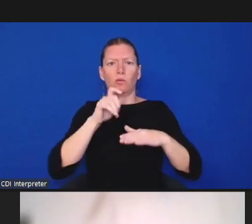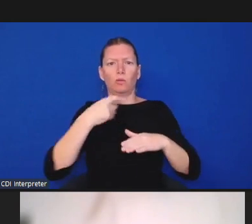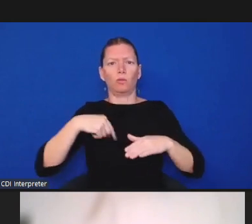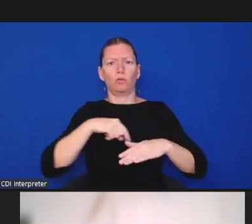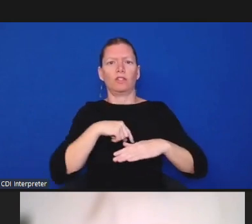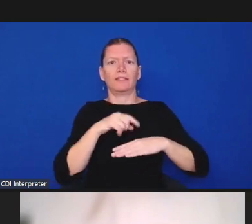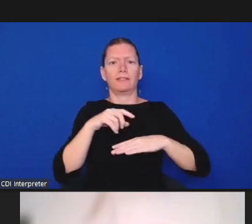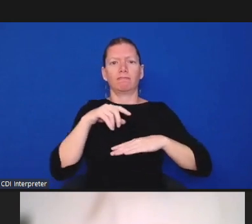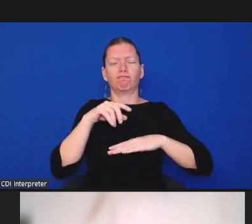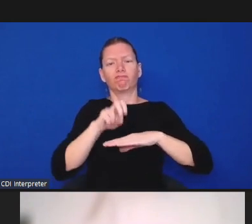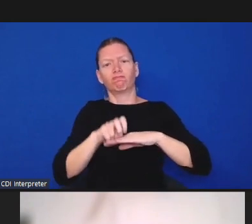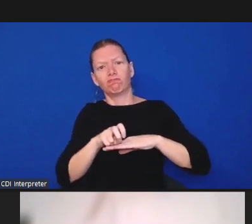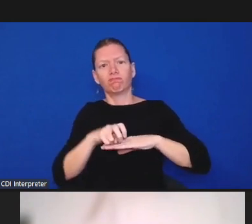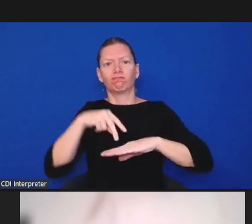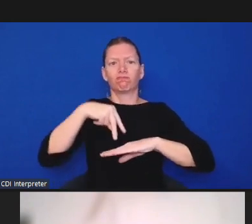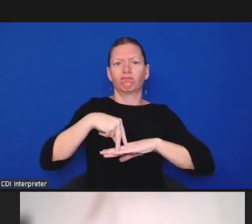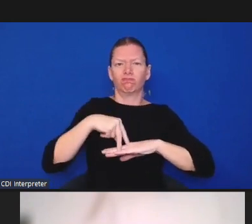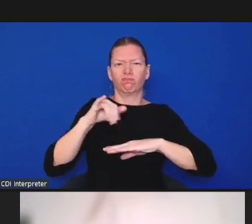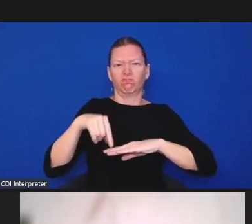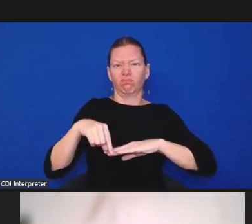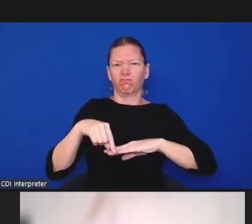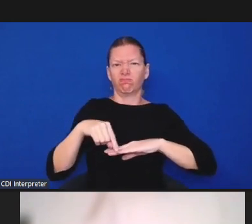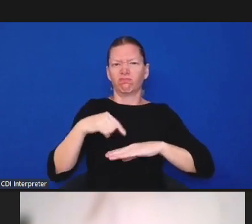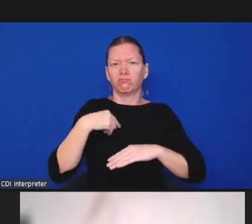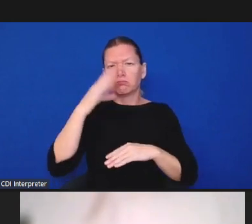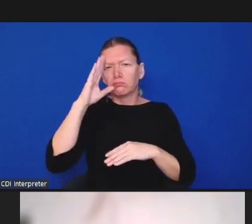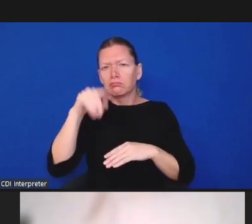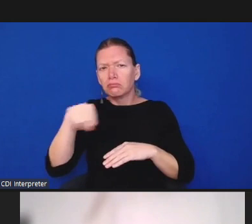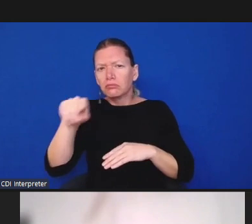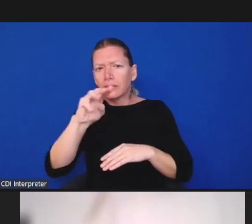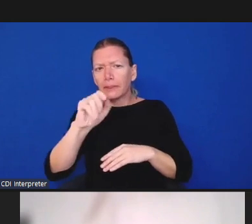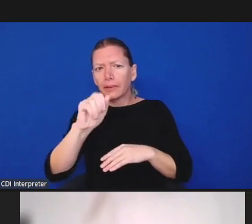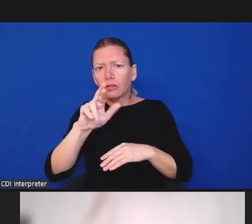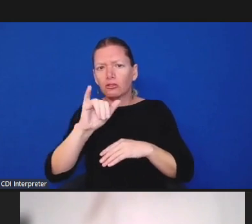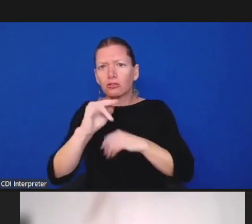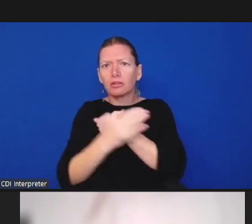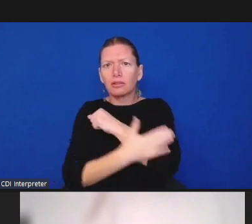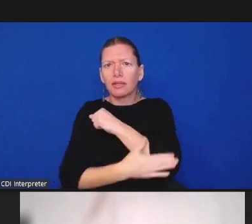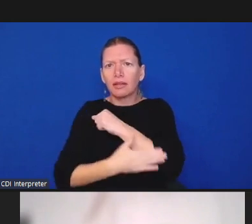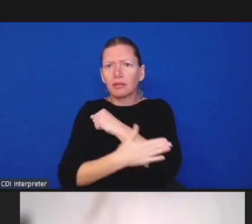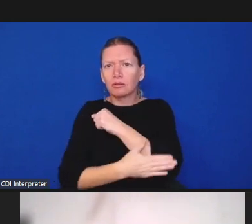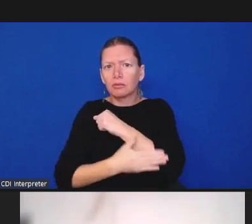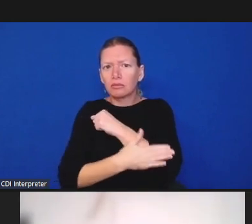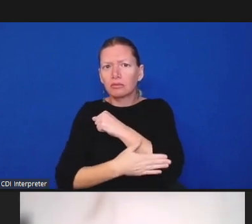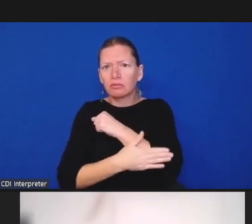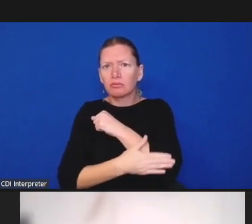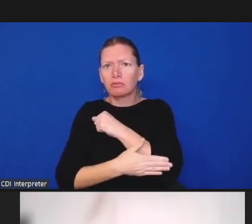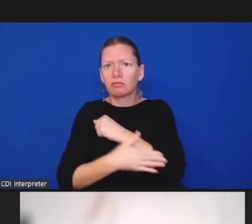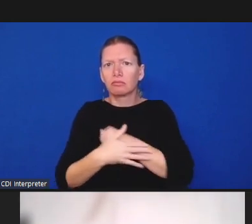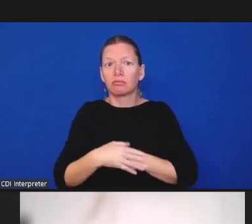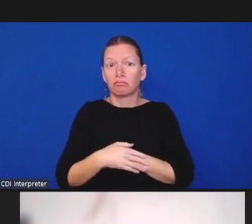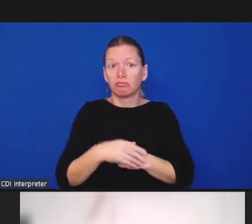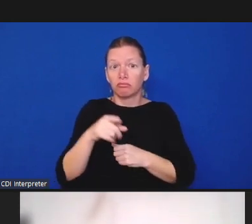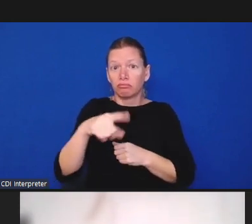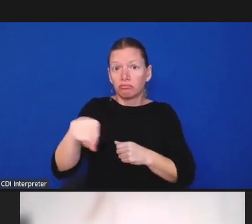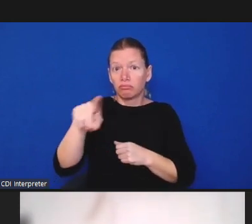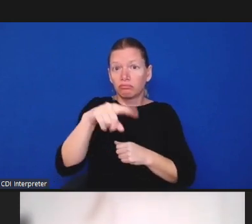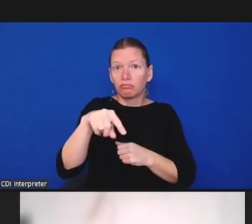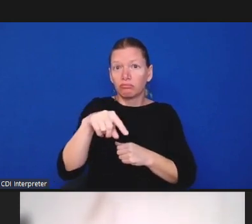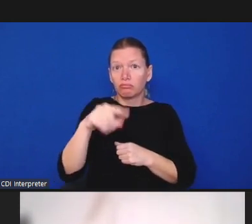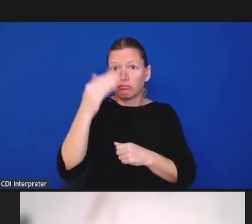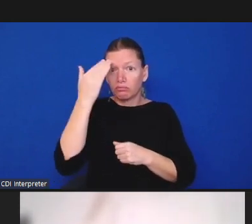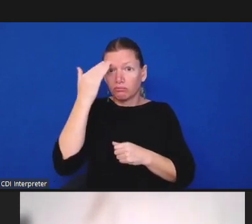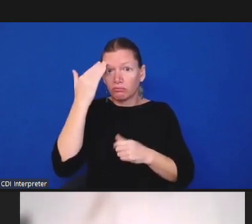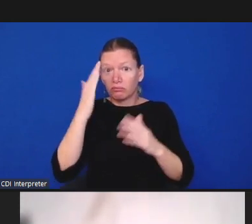mewak people who occupied and stewarded those lands for thousands of years before non-indigenous people removed them